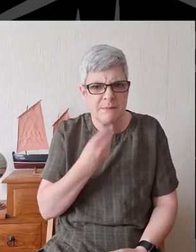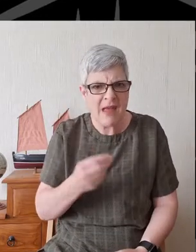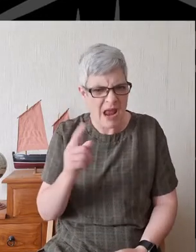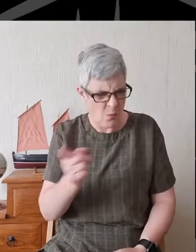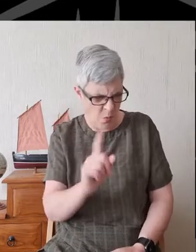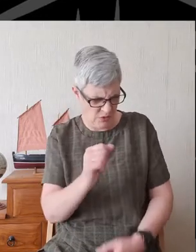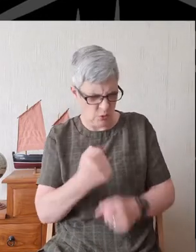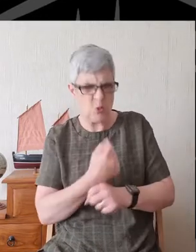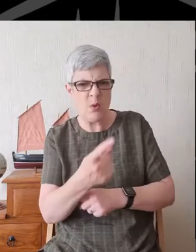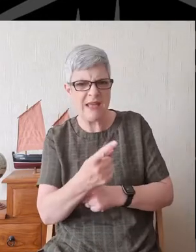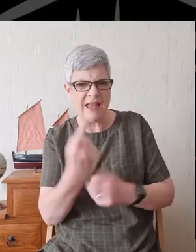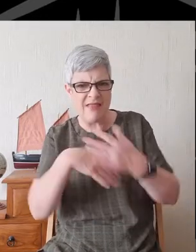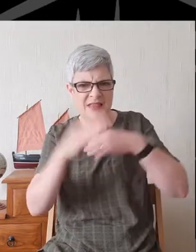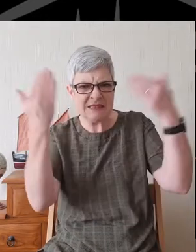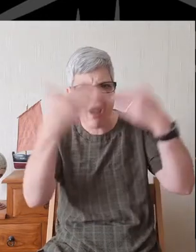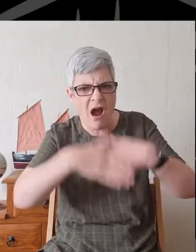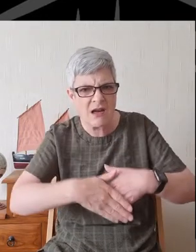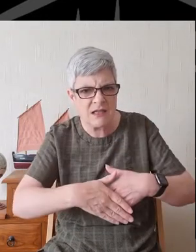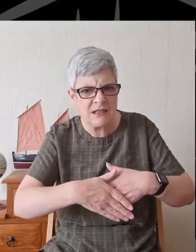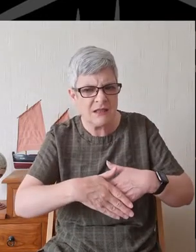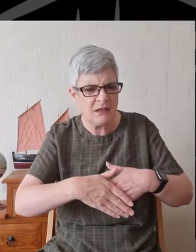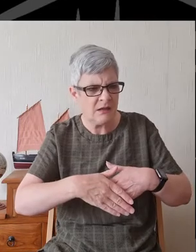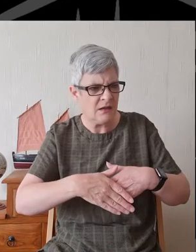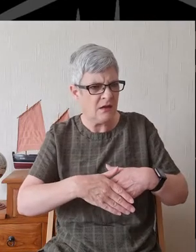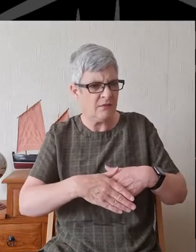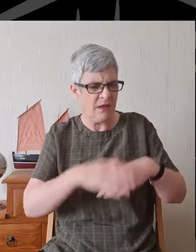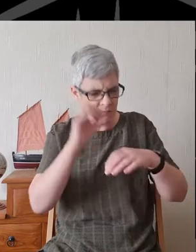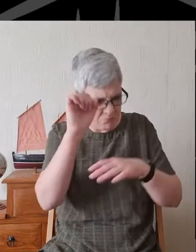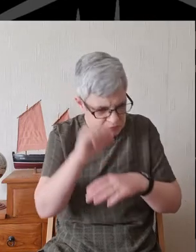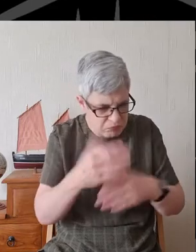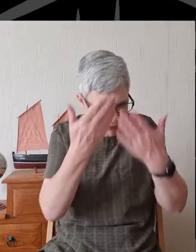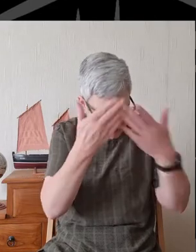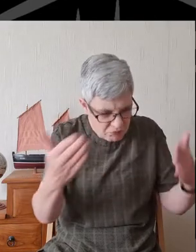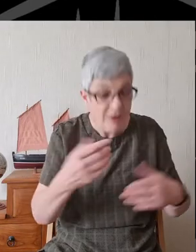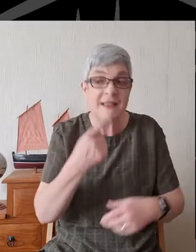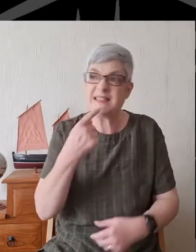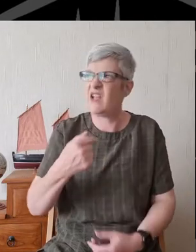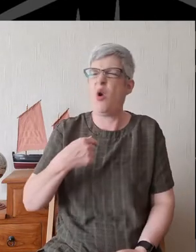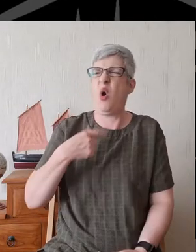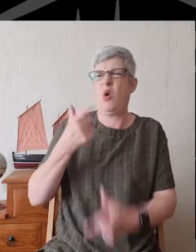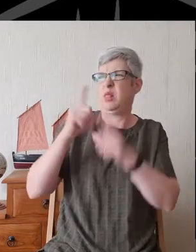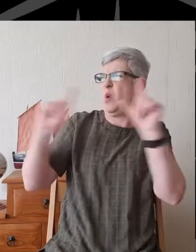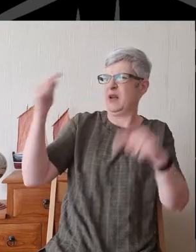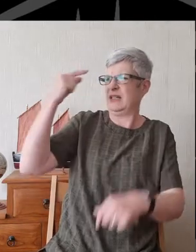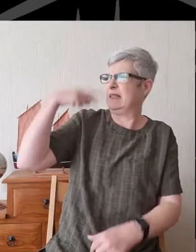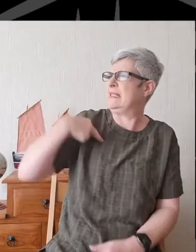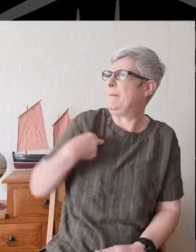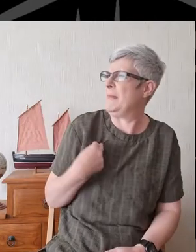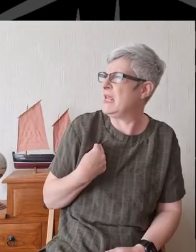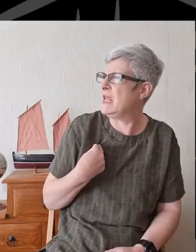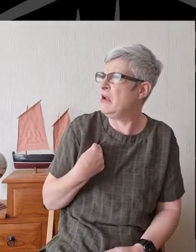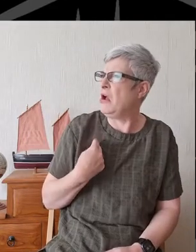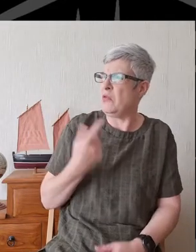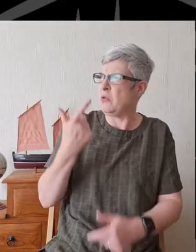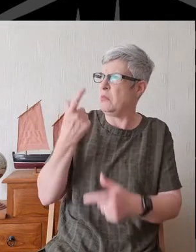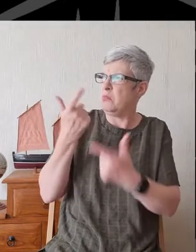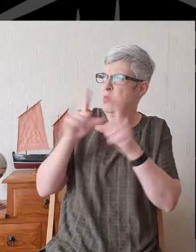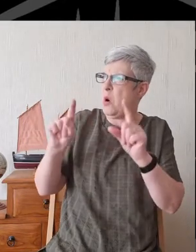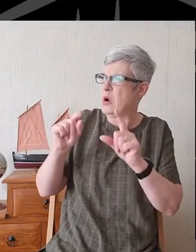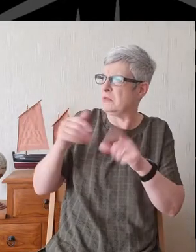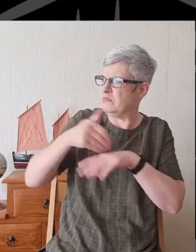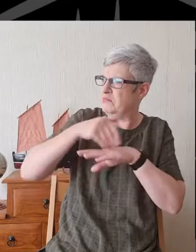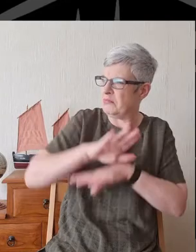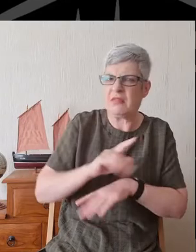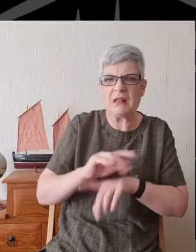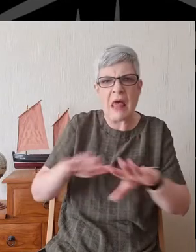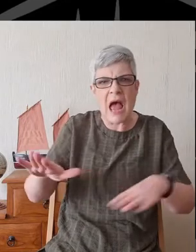of his own idol? They say the Lord does not see us. The Lord has forsaken the land. And